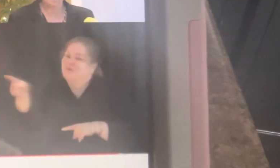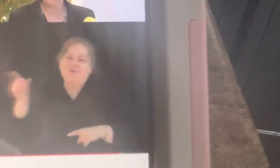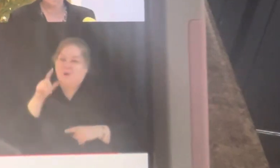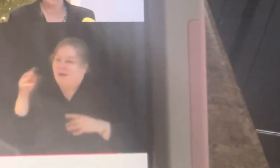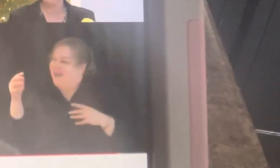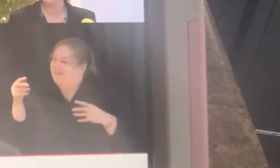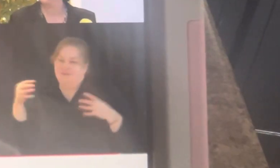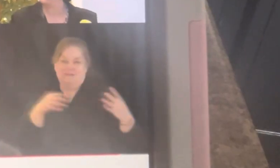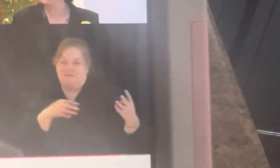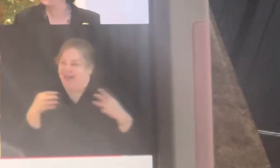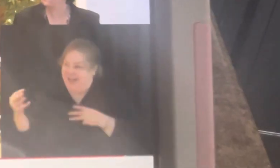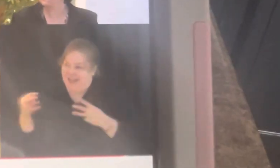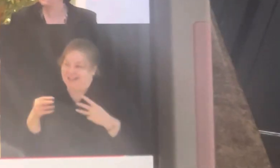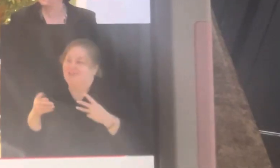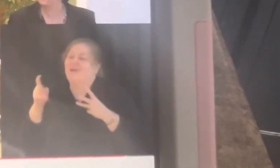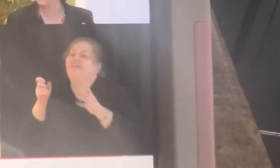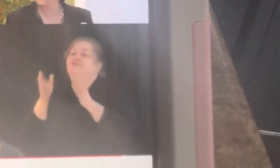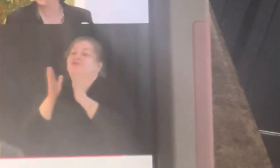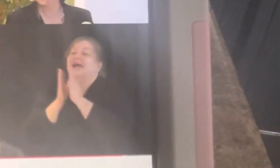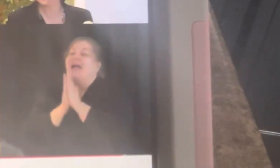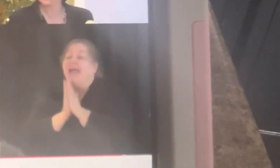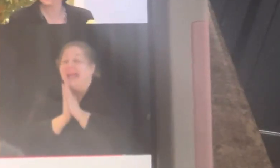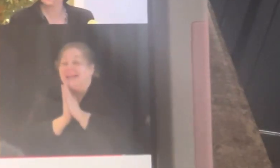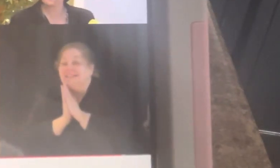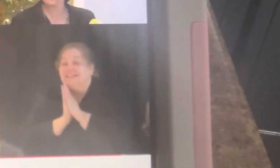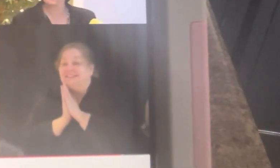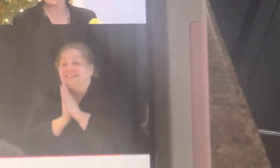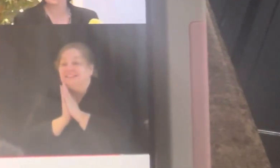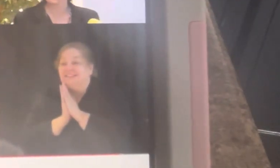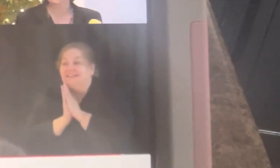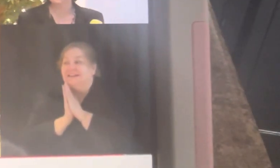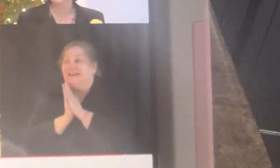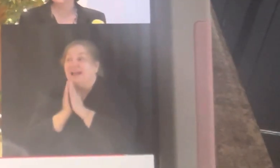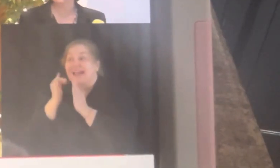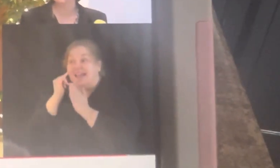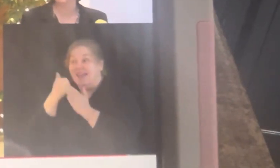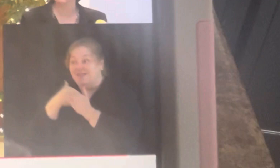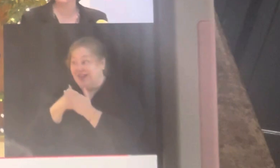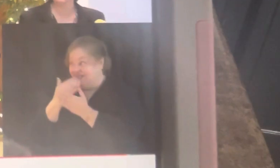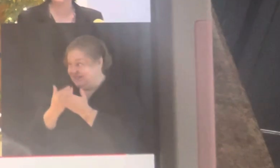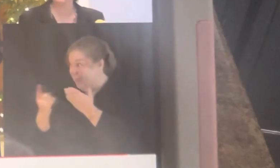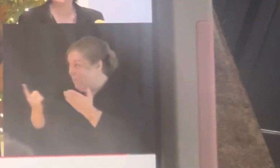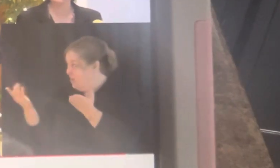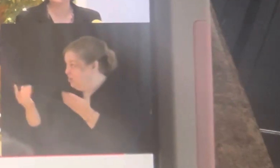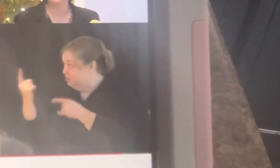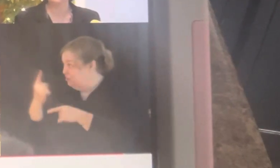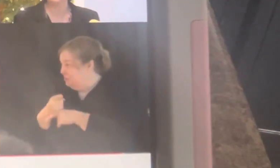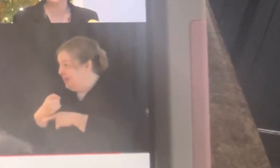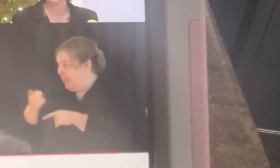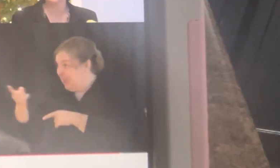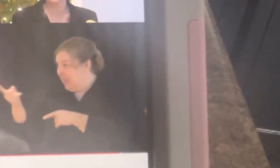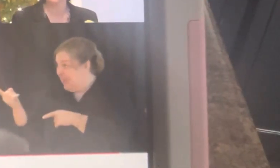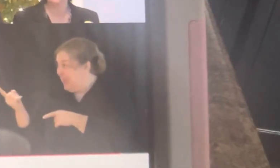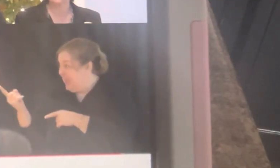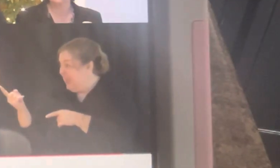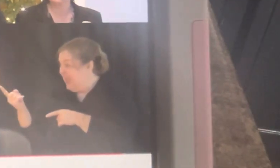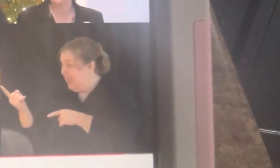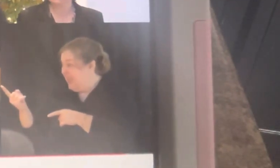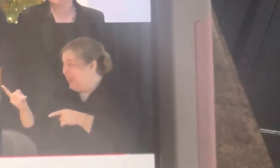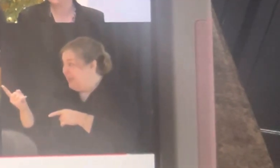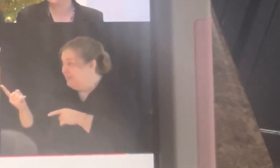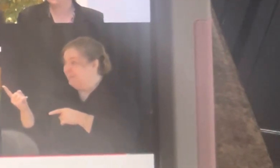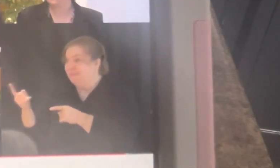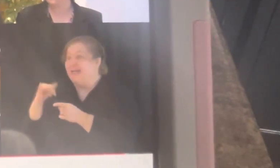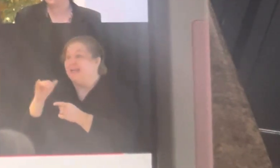have to ask for that. If there is someone here today, as I said at the close, I unashamedly